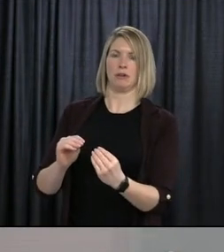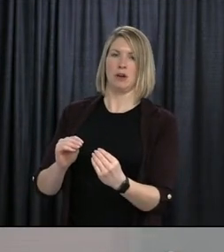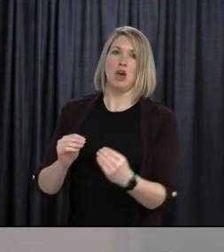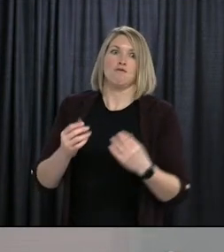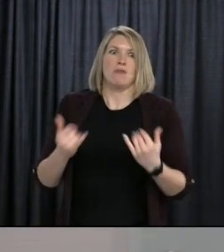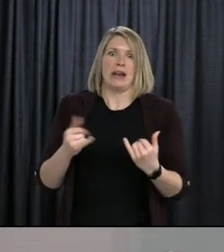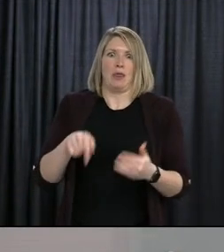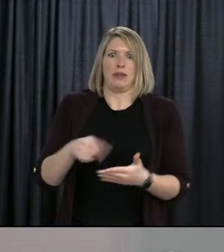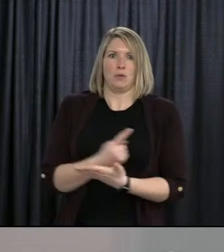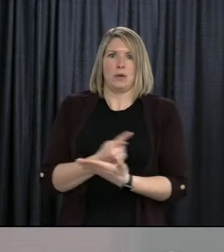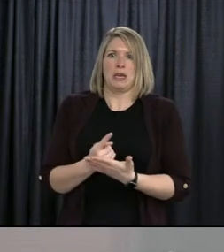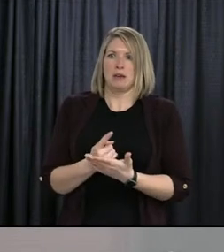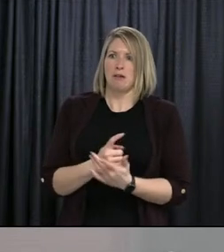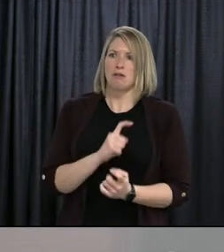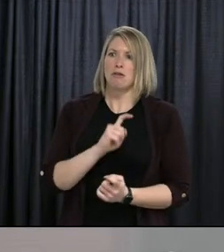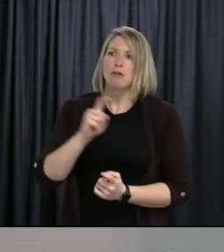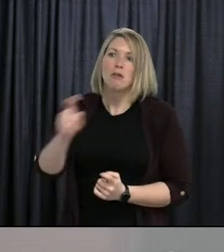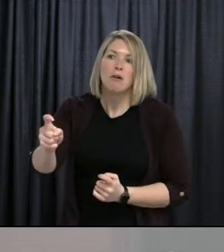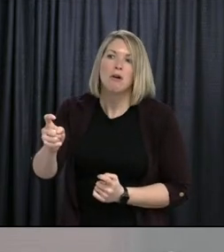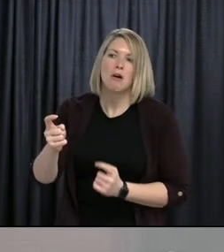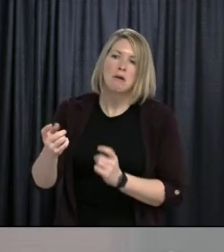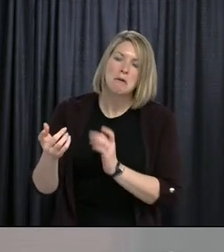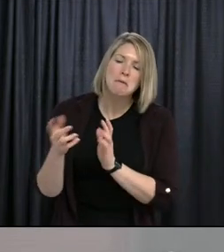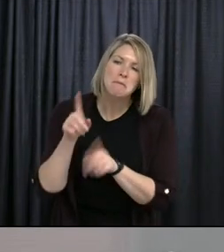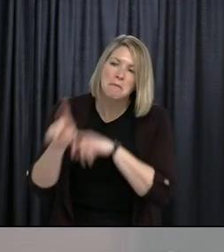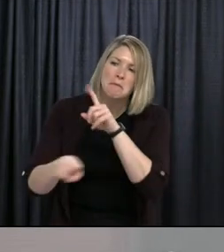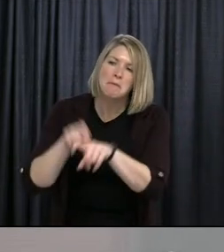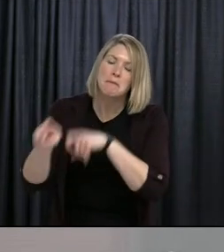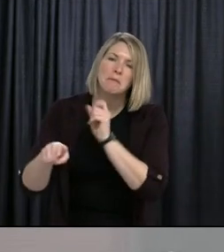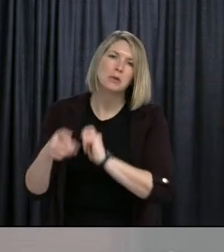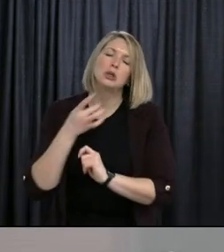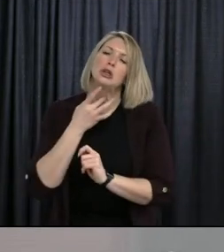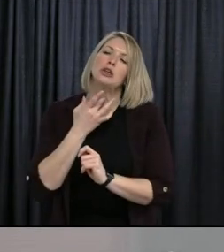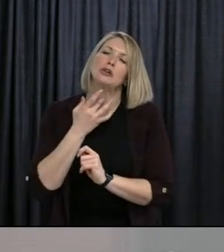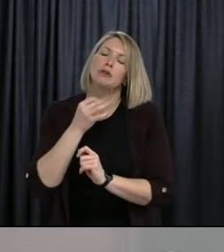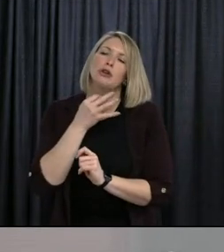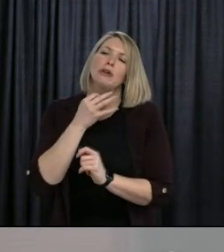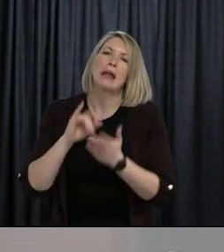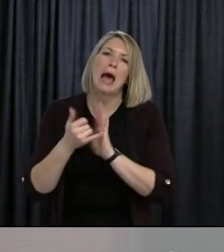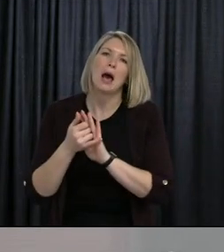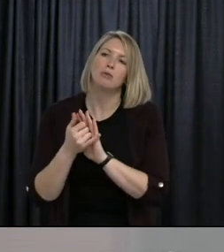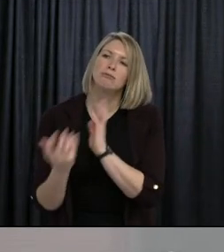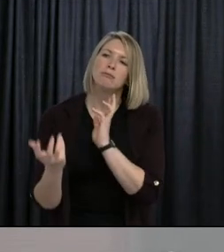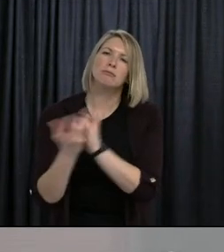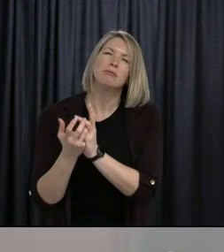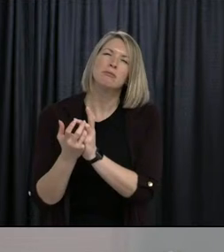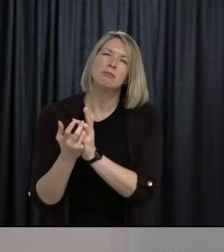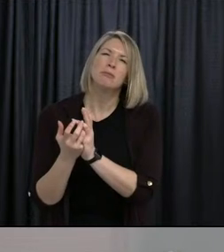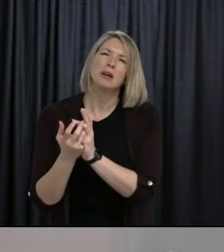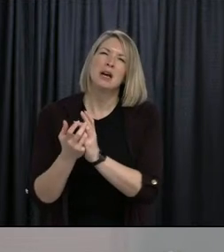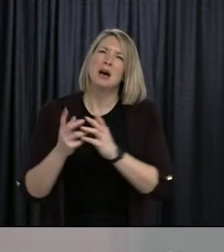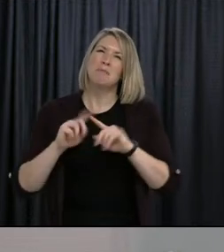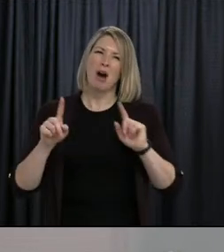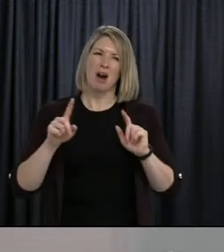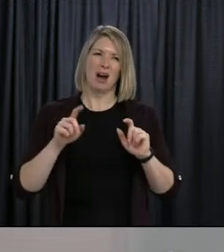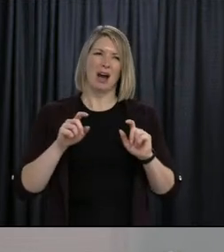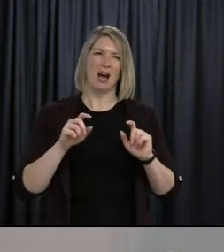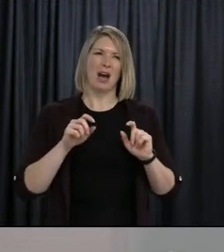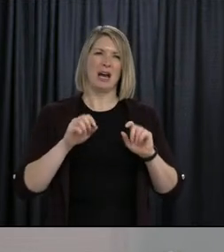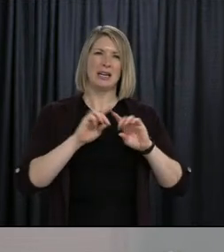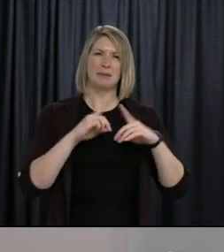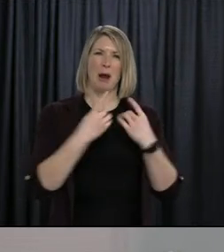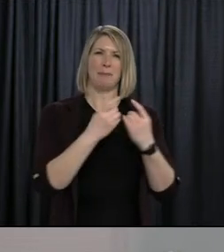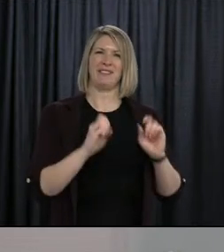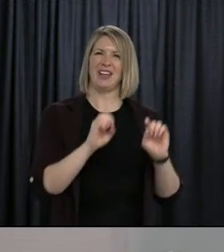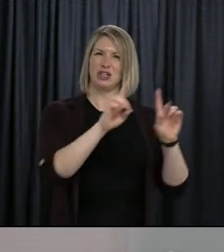families. Can you clarify for us? Because we know that access to education obviously is a basic human right. So how did we